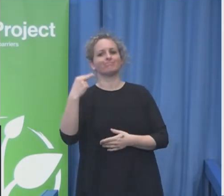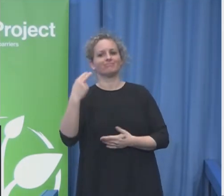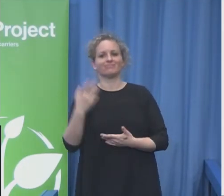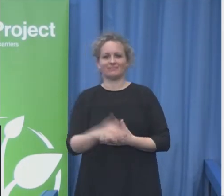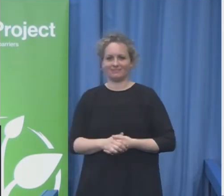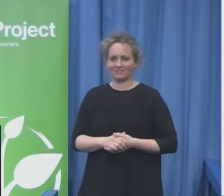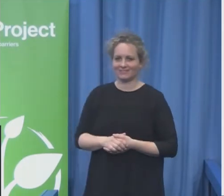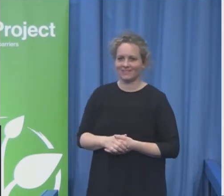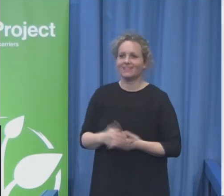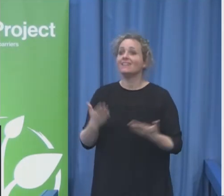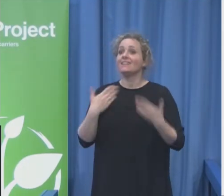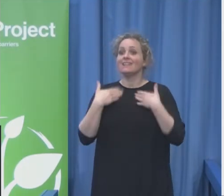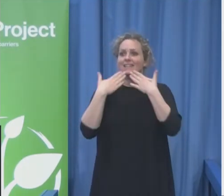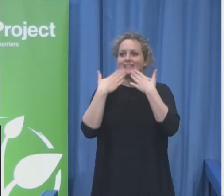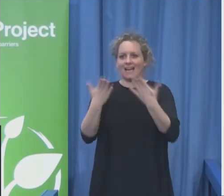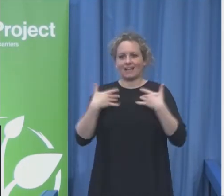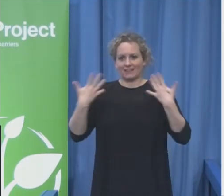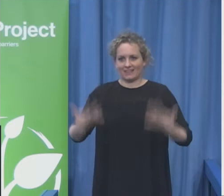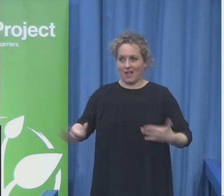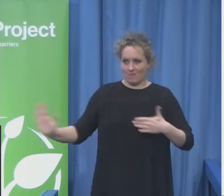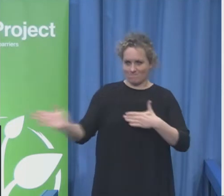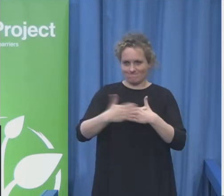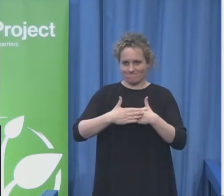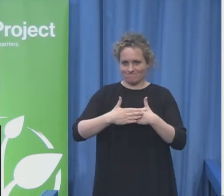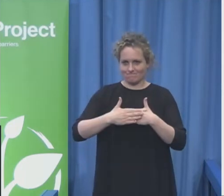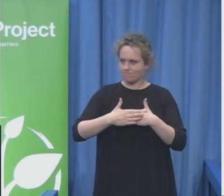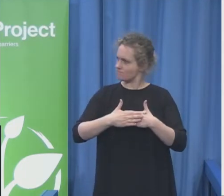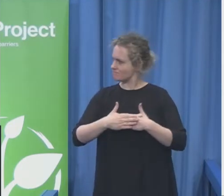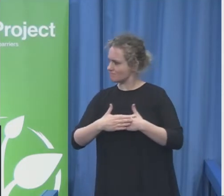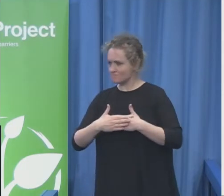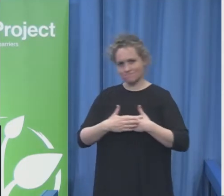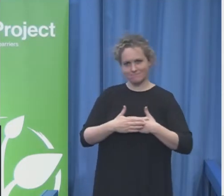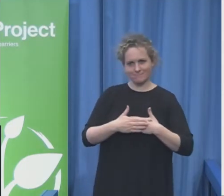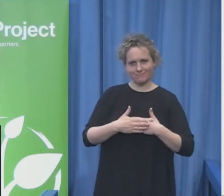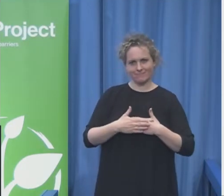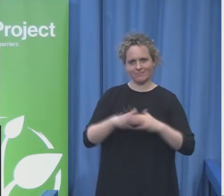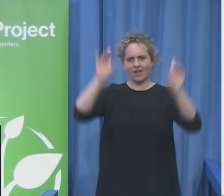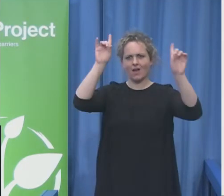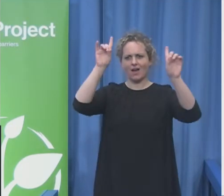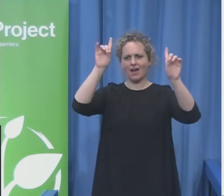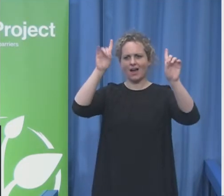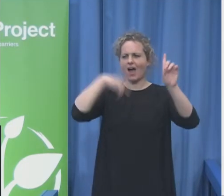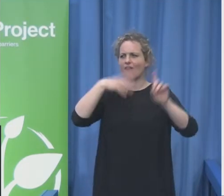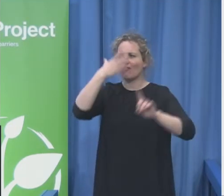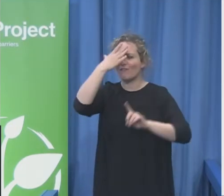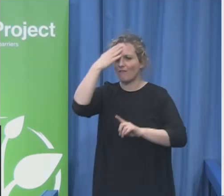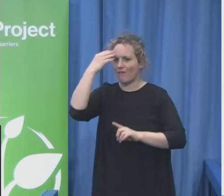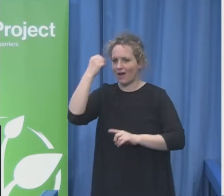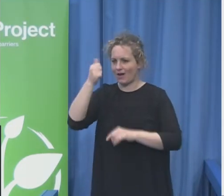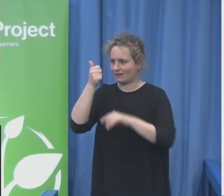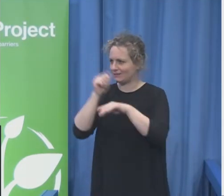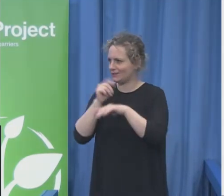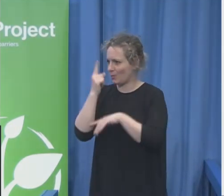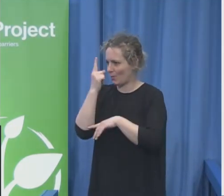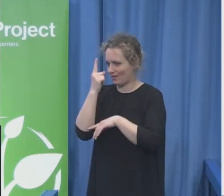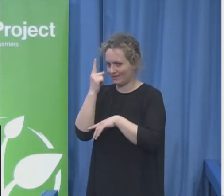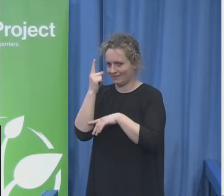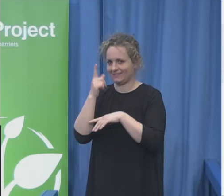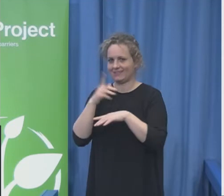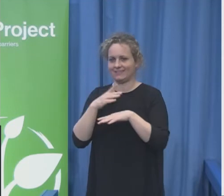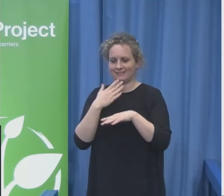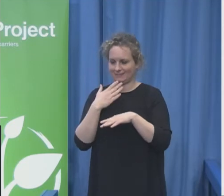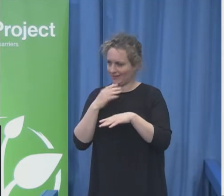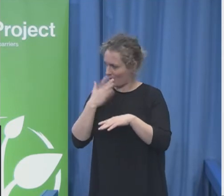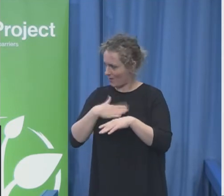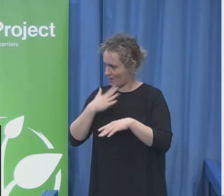short summary with my drawings. Oh, and I've been a terrible, terrible chairperson. I was supposed to say, and here we have Petra, who is